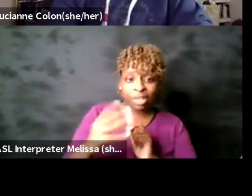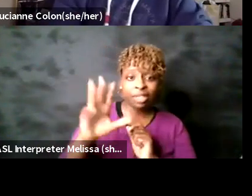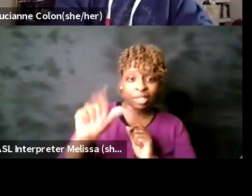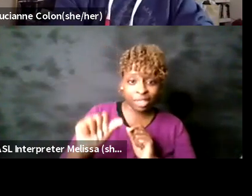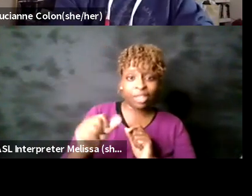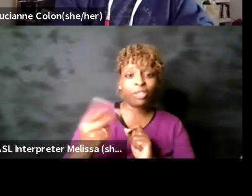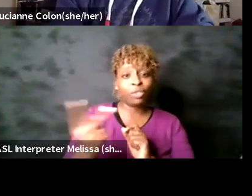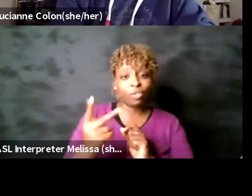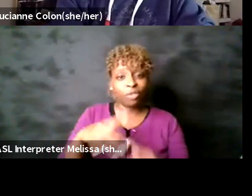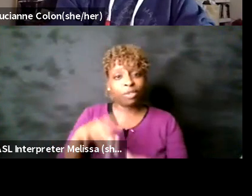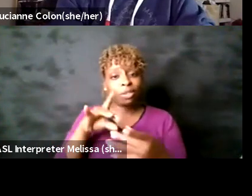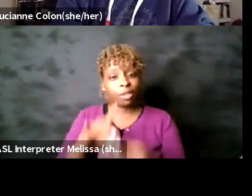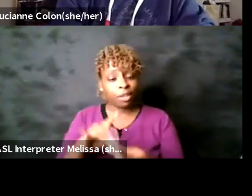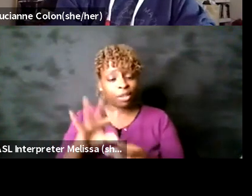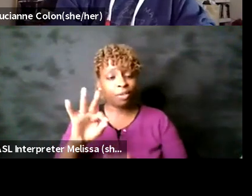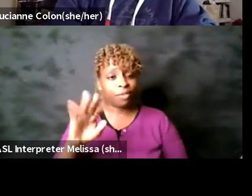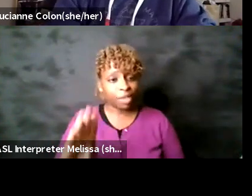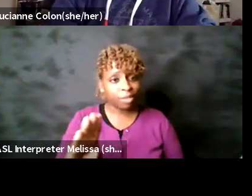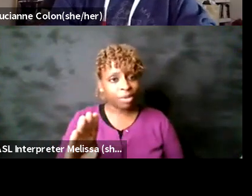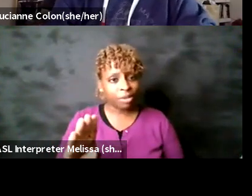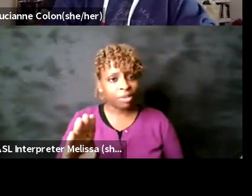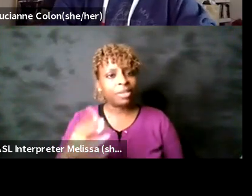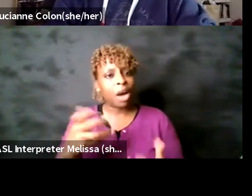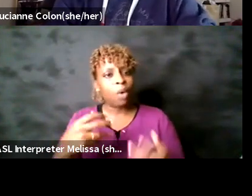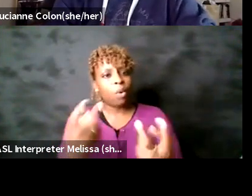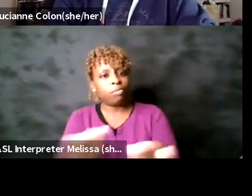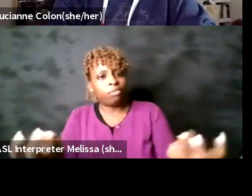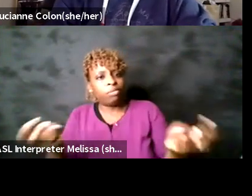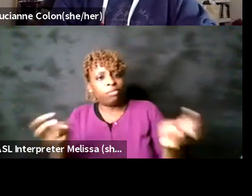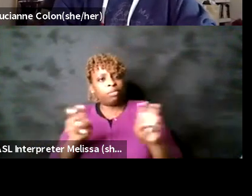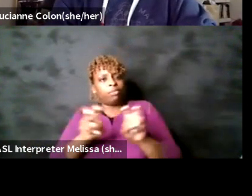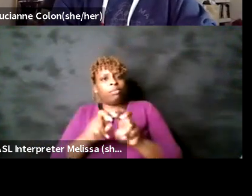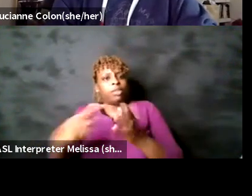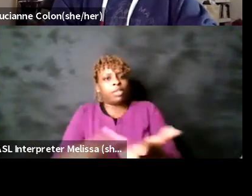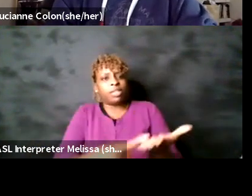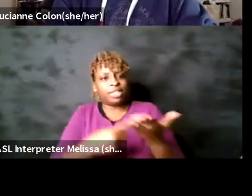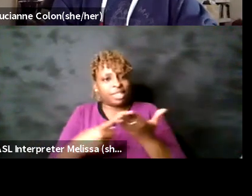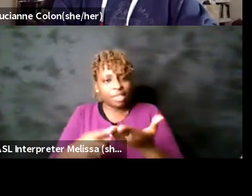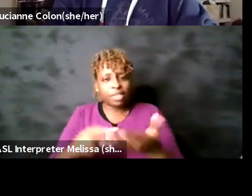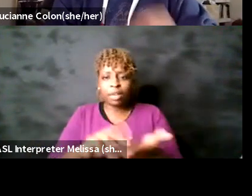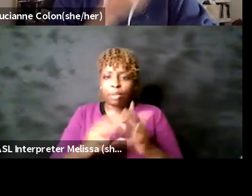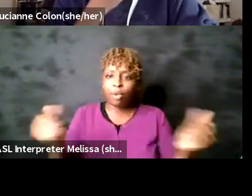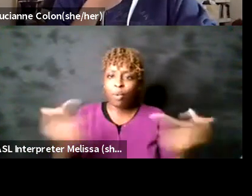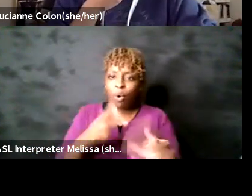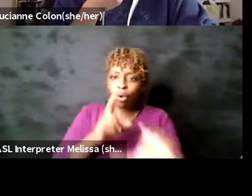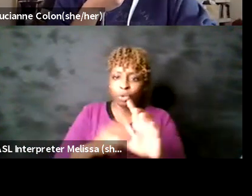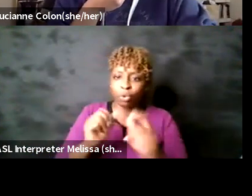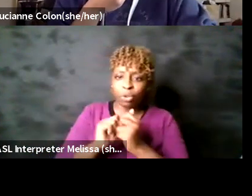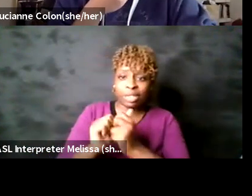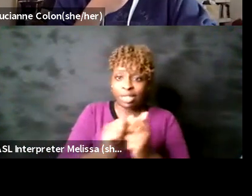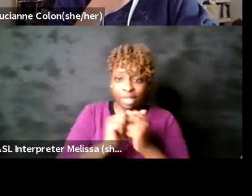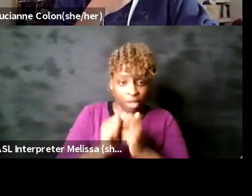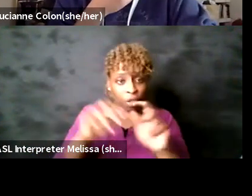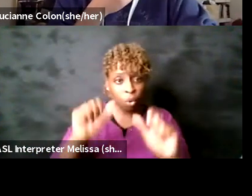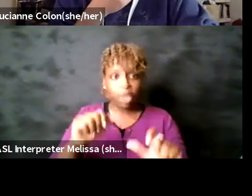really do hope that like a front of house round table comes out of this so that we're like we all join together and just start saying like these are the